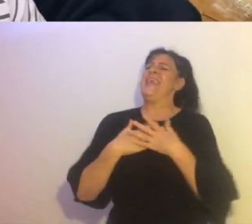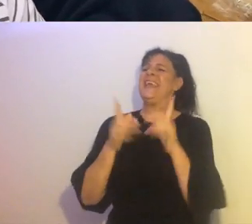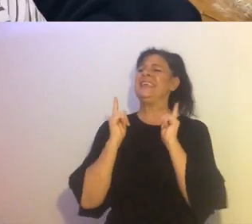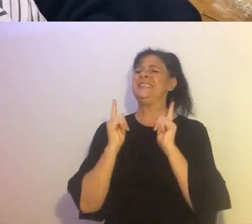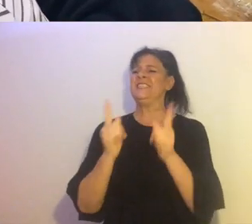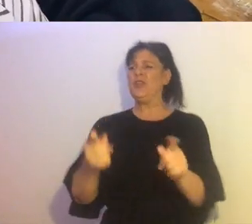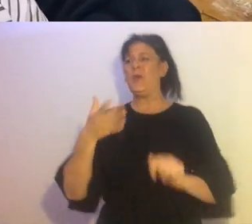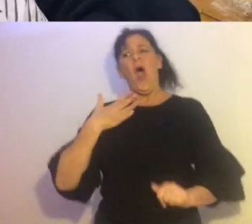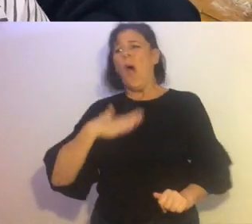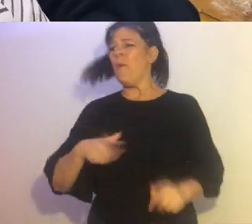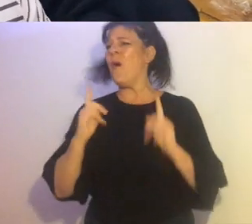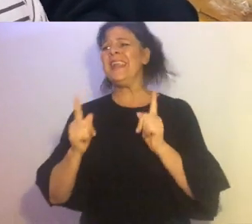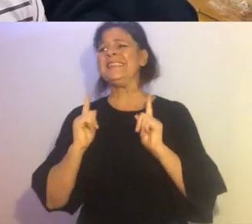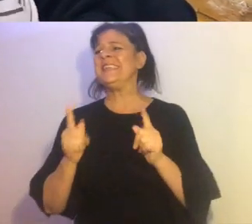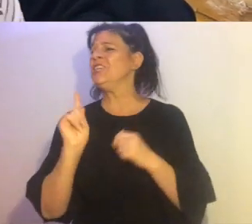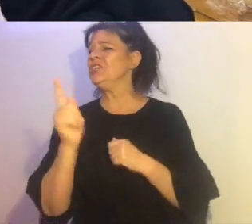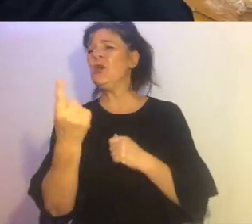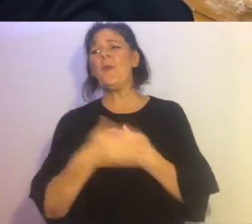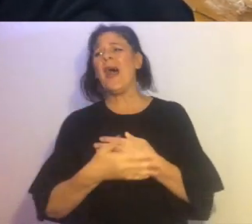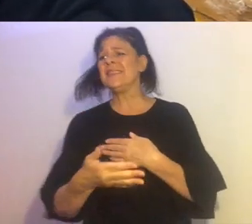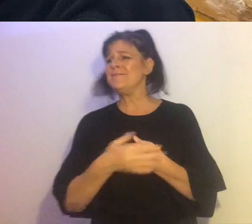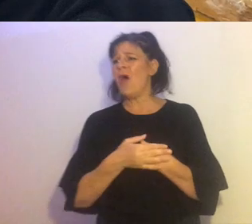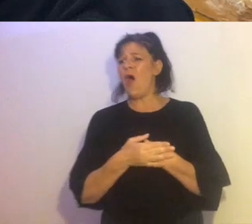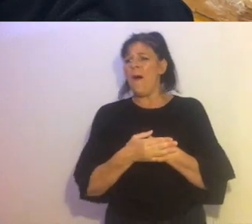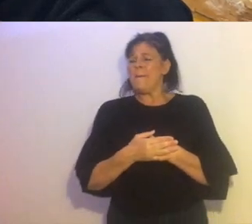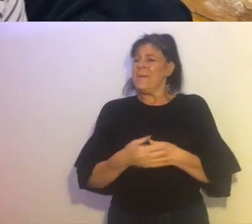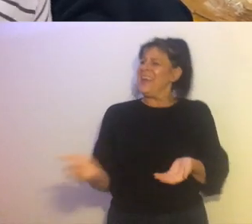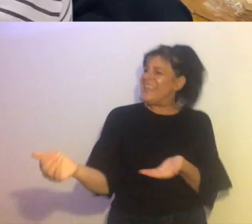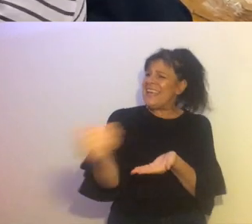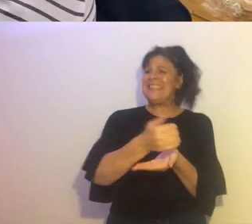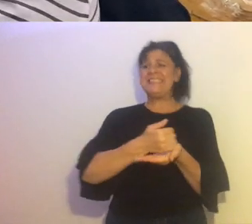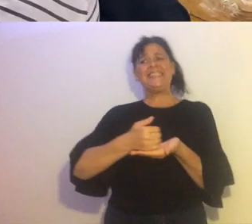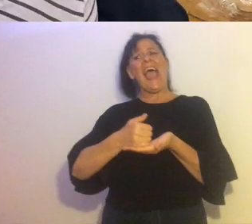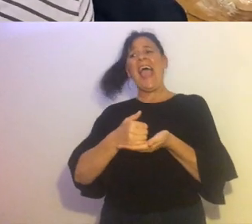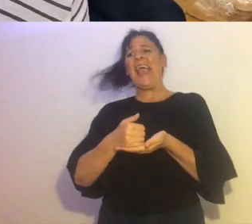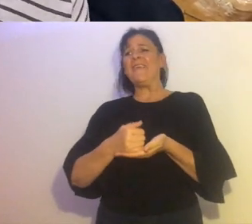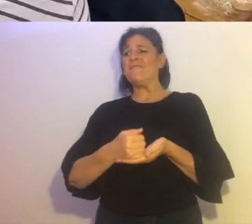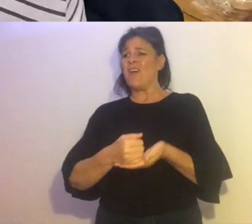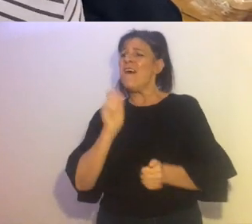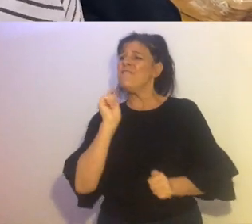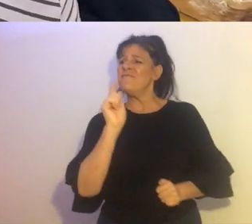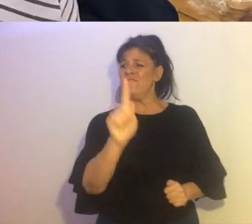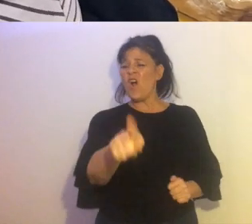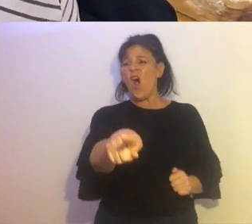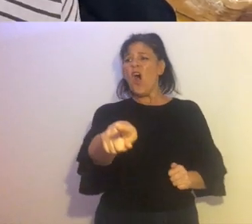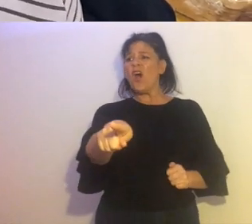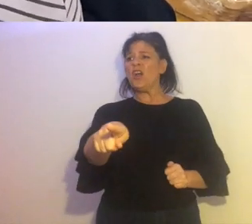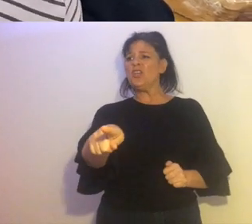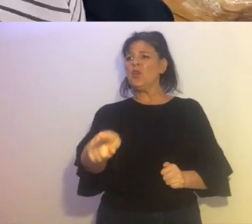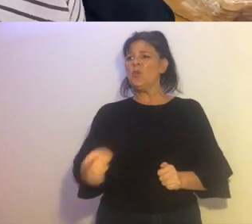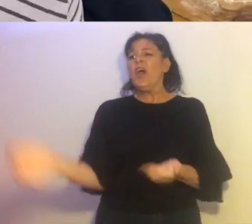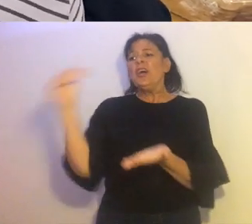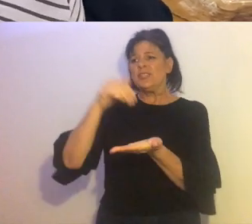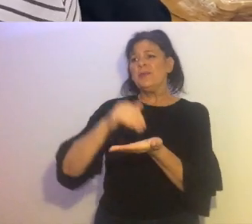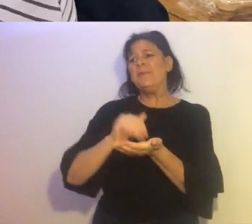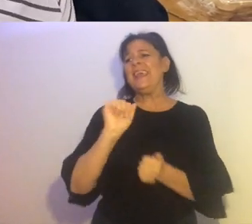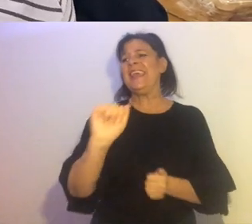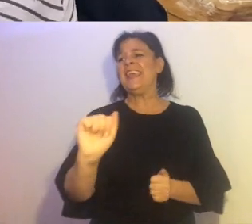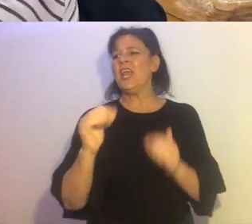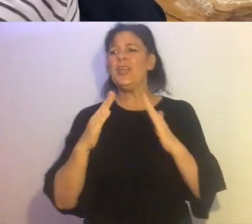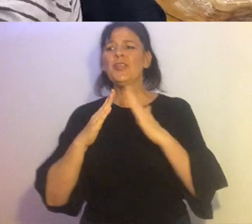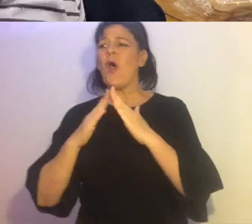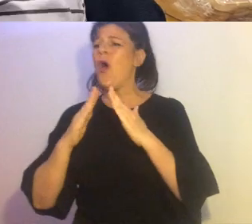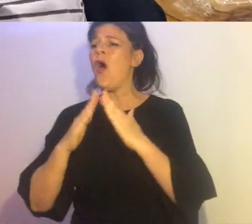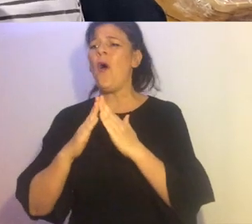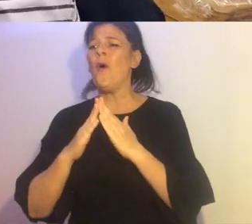miss you We want to teach you once more But it's safer for you to